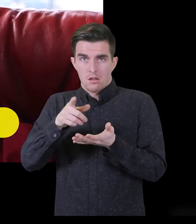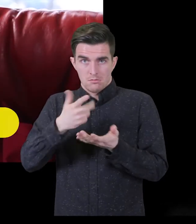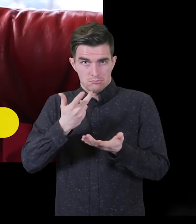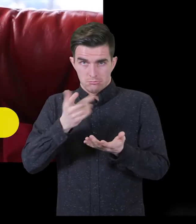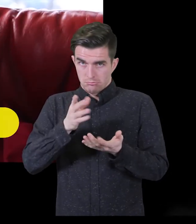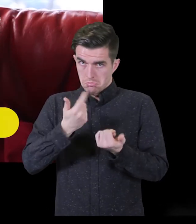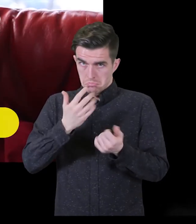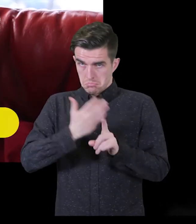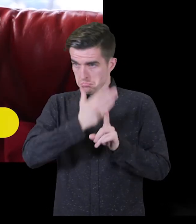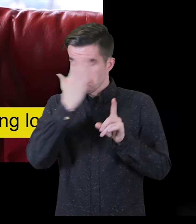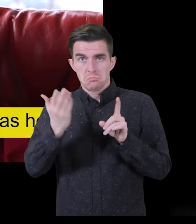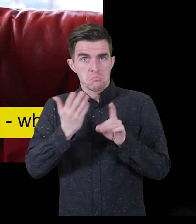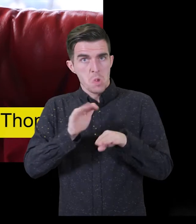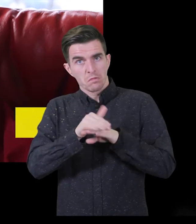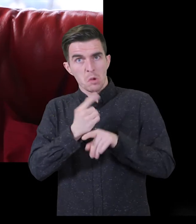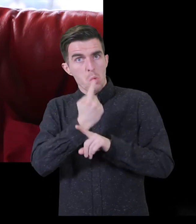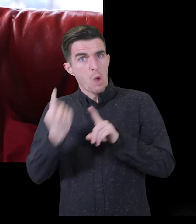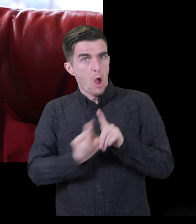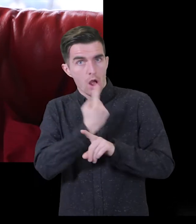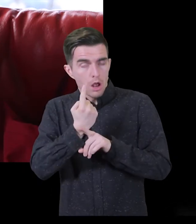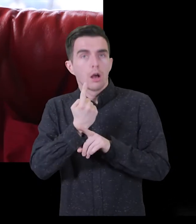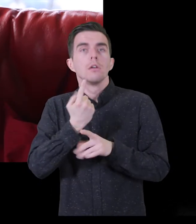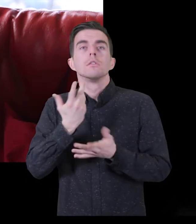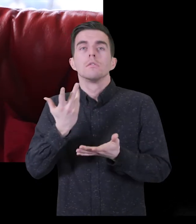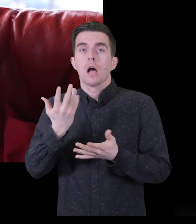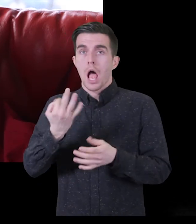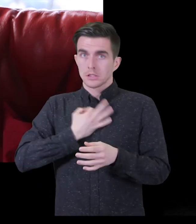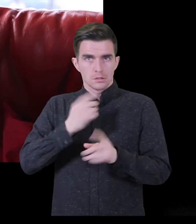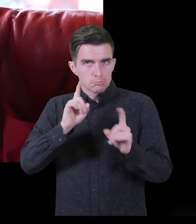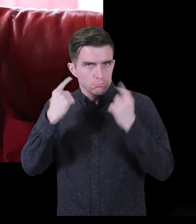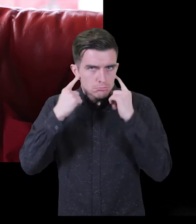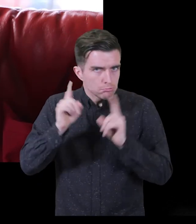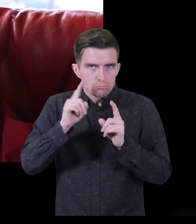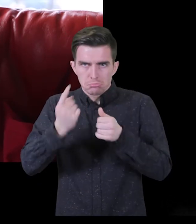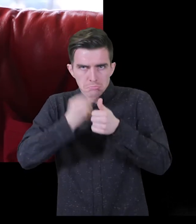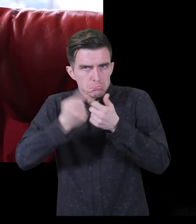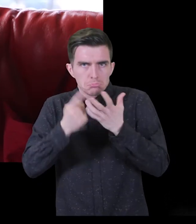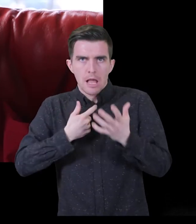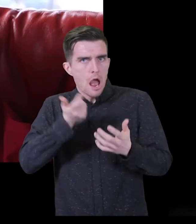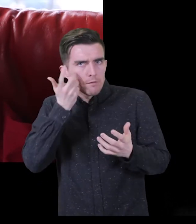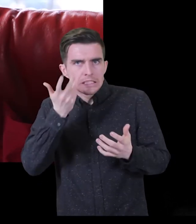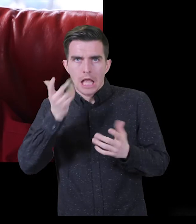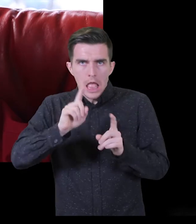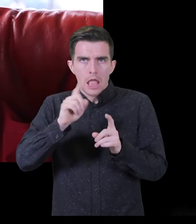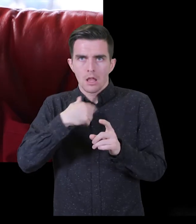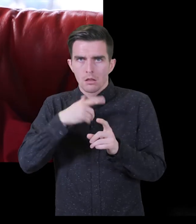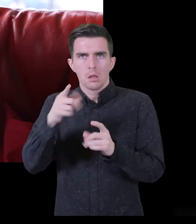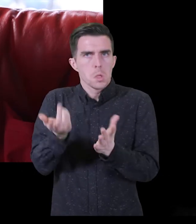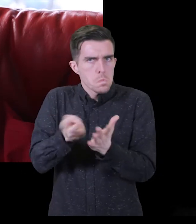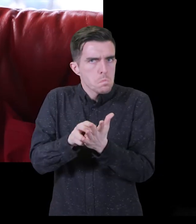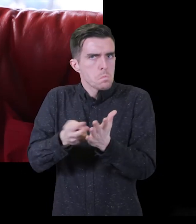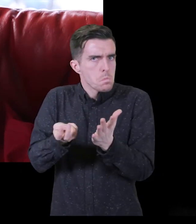an hour and she asked me how my hearing loss was affecting